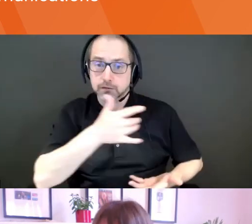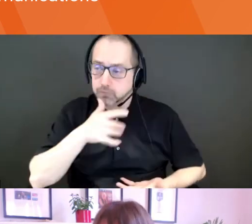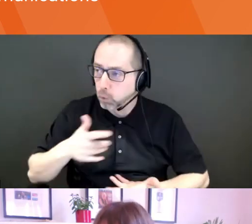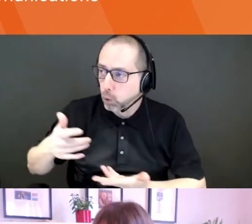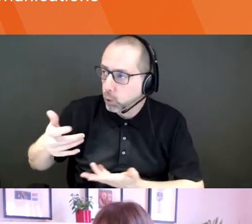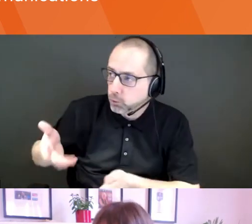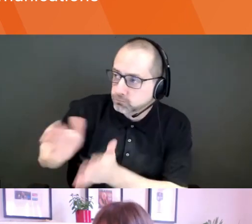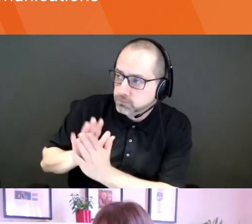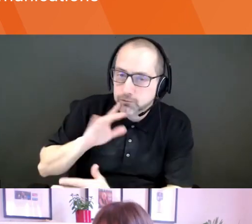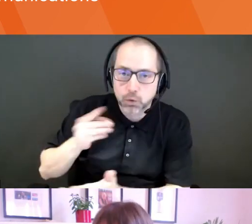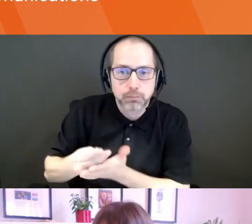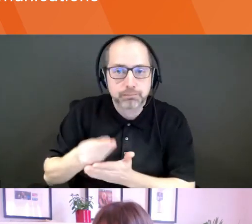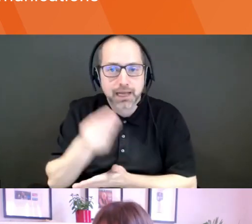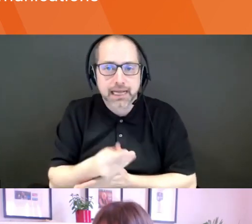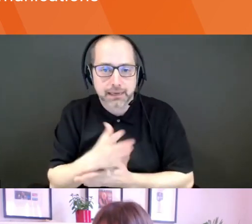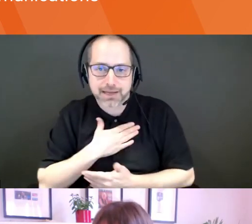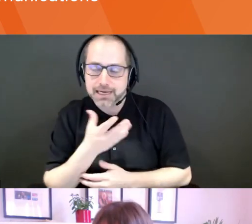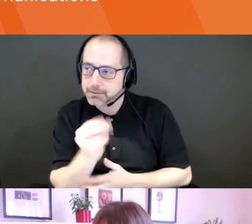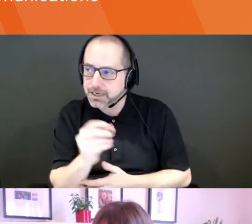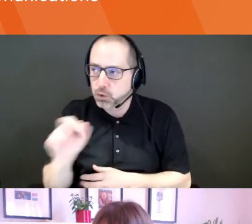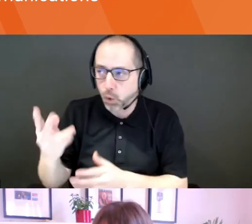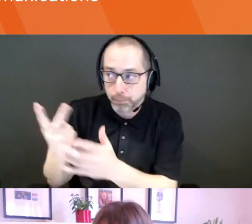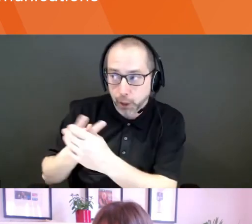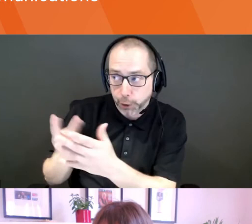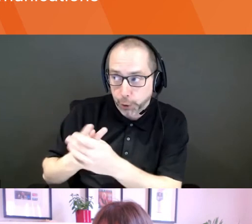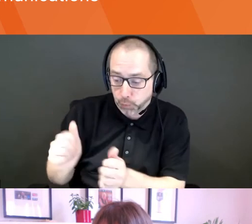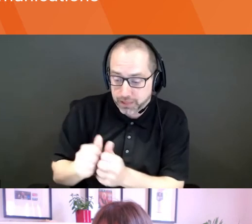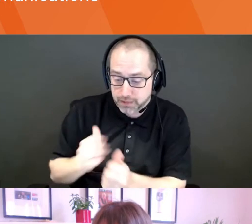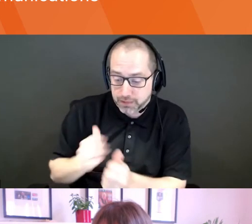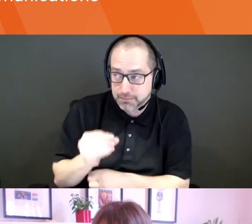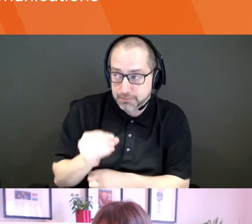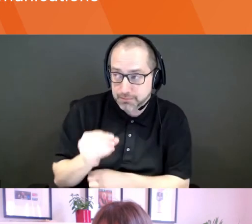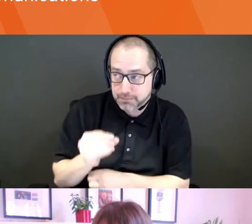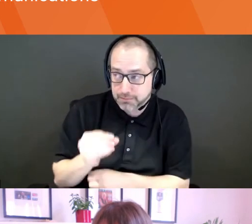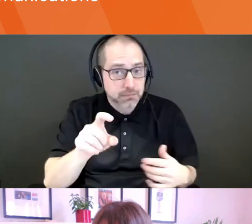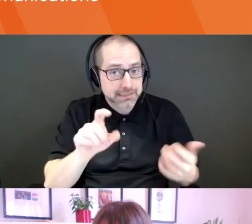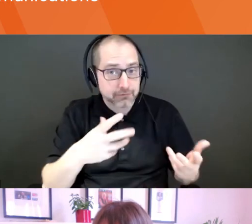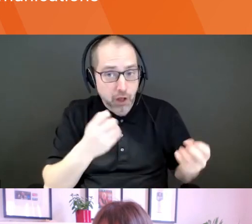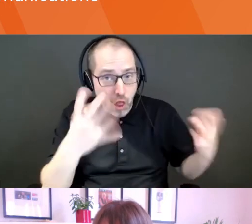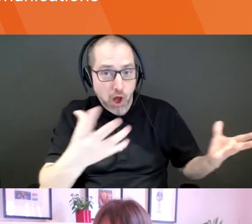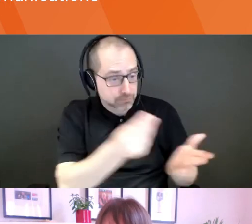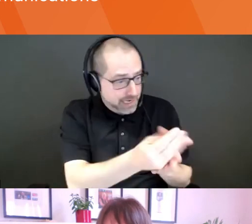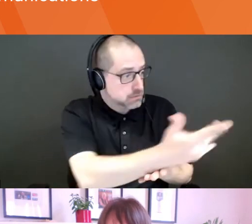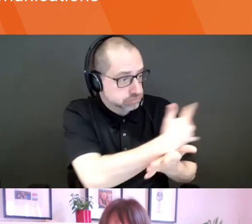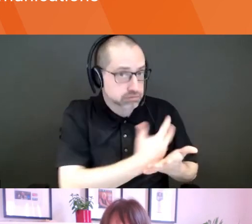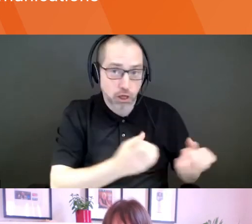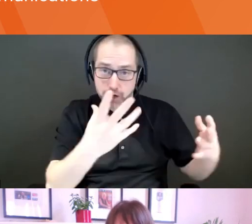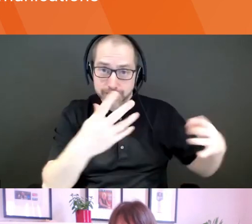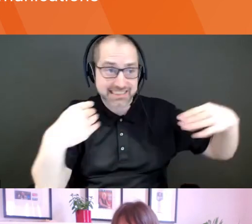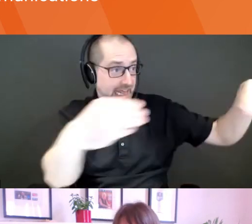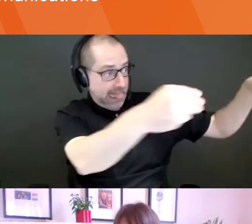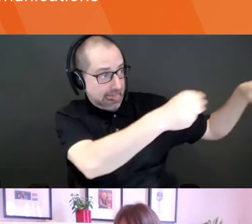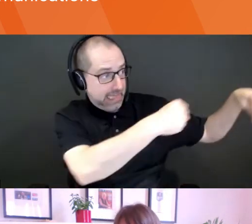Say that one more to the company. Does the company have to be making large amounts of sales to obtain a buyout or